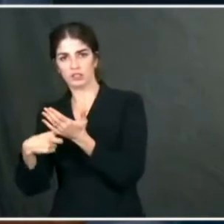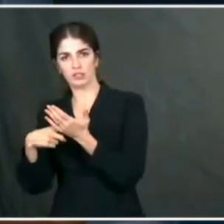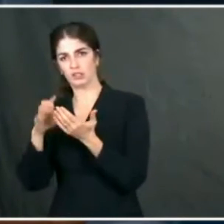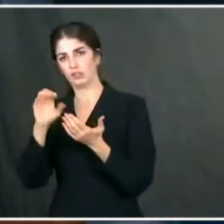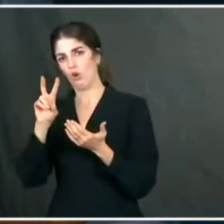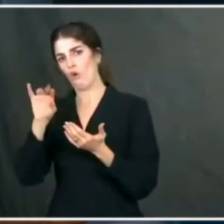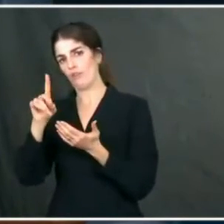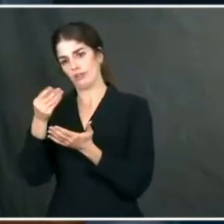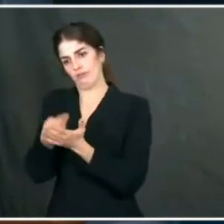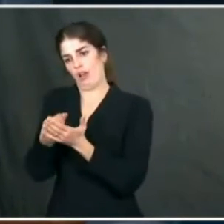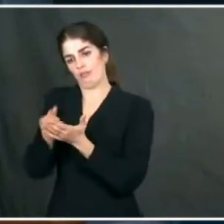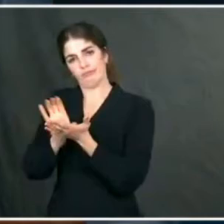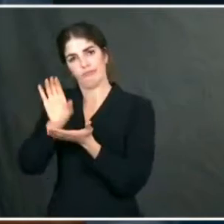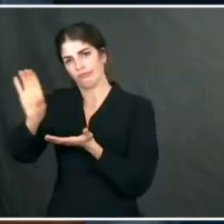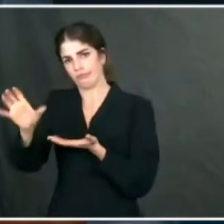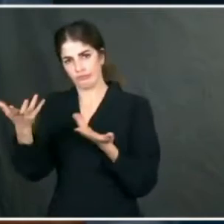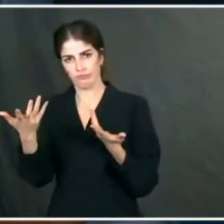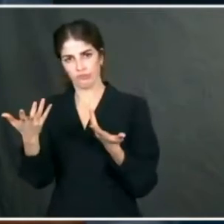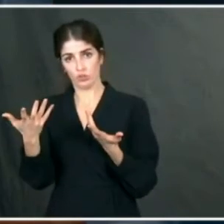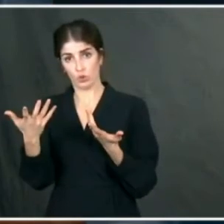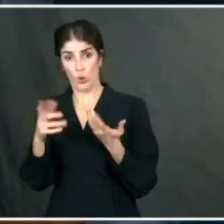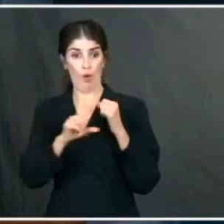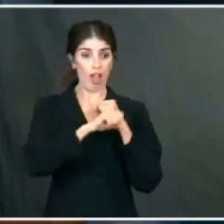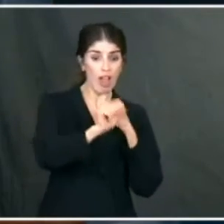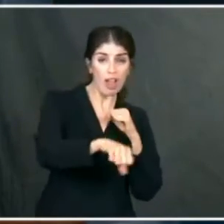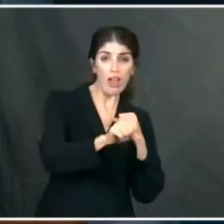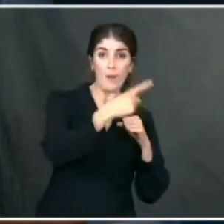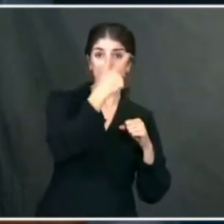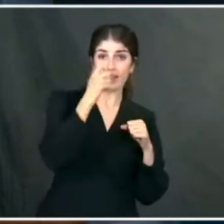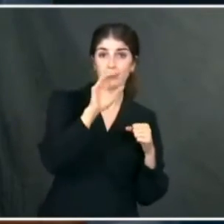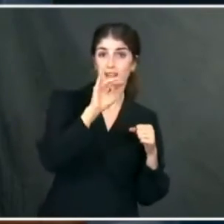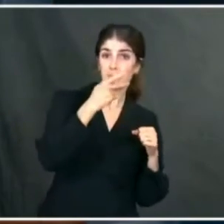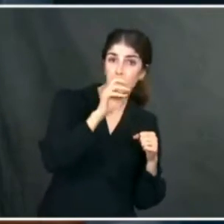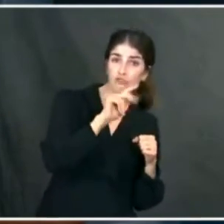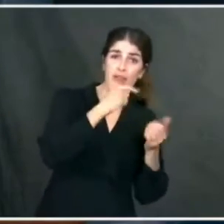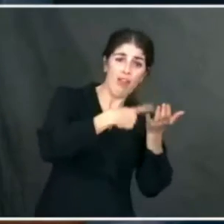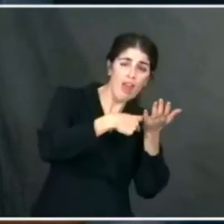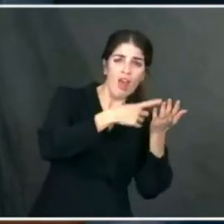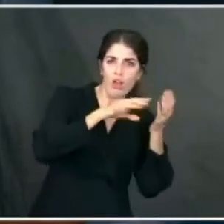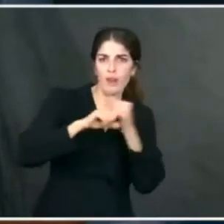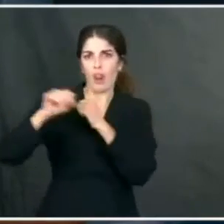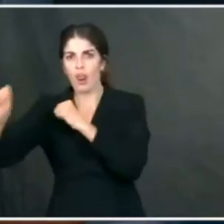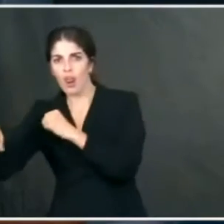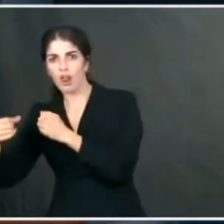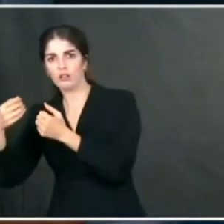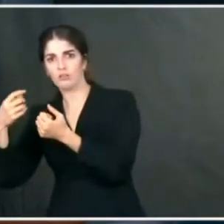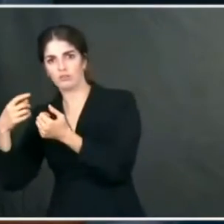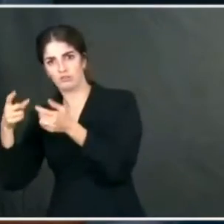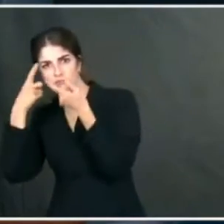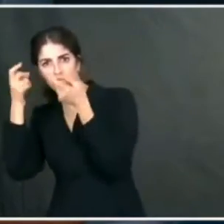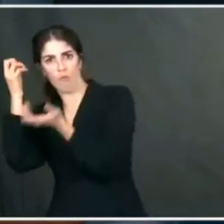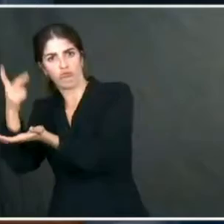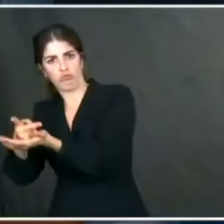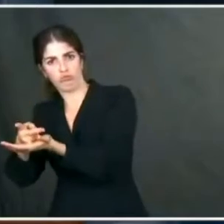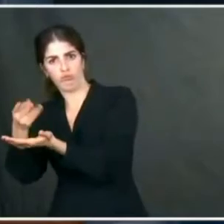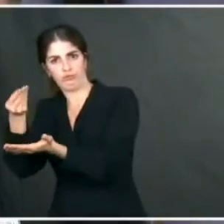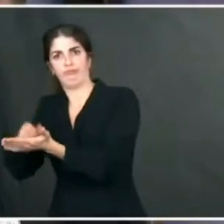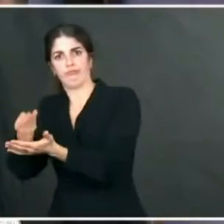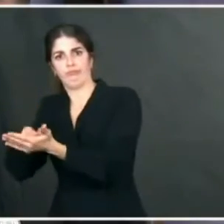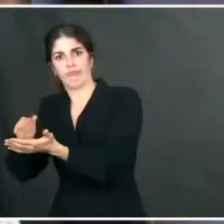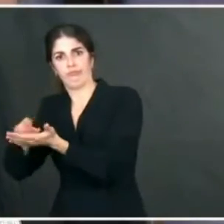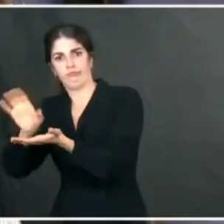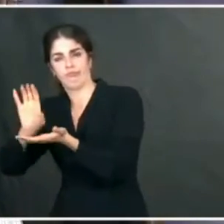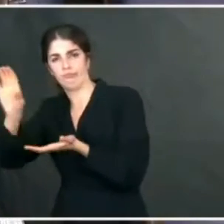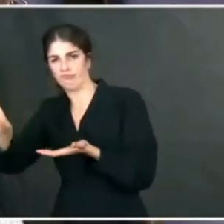COVID relief package that the President proposed last week. Go ahead. Thank you, Jen. It's a print cooler. I have a question for